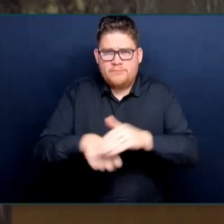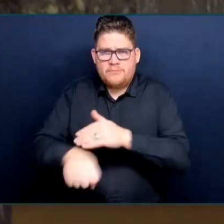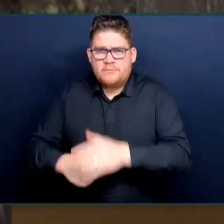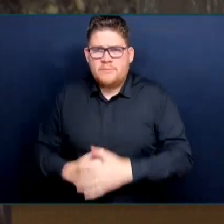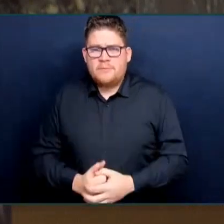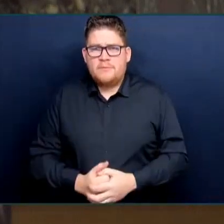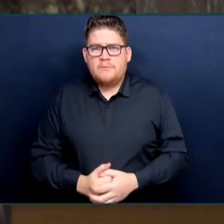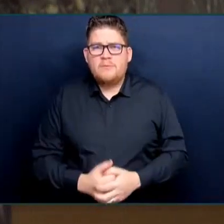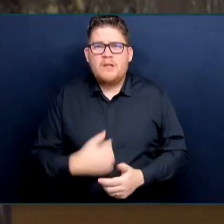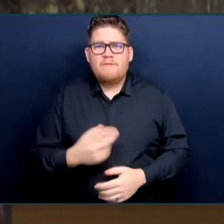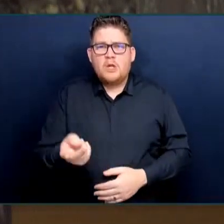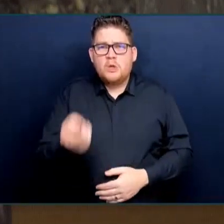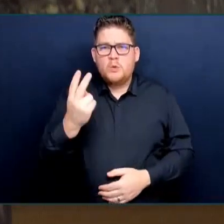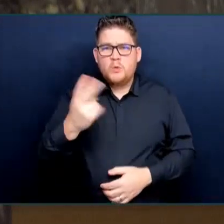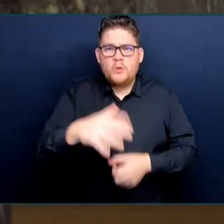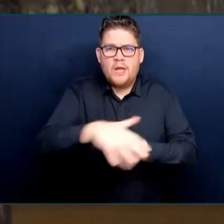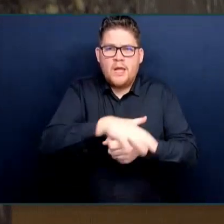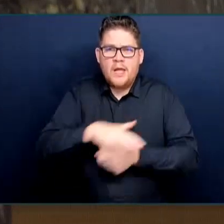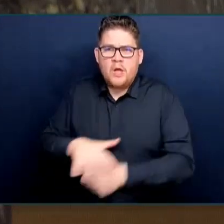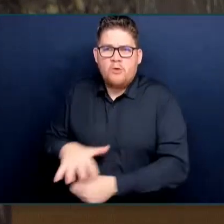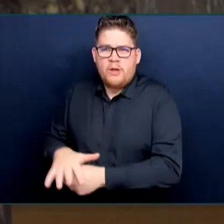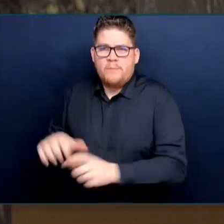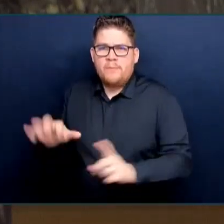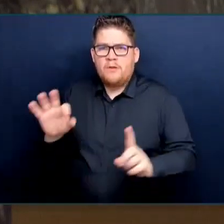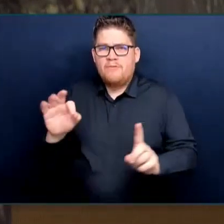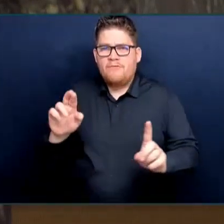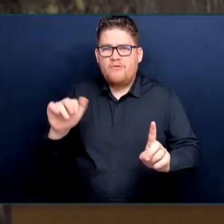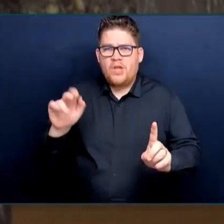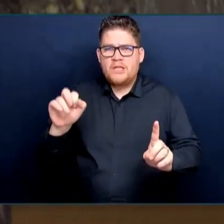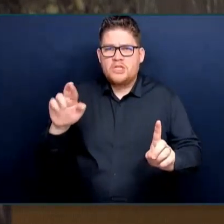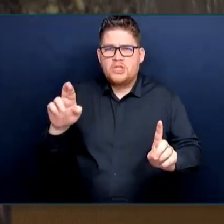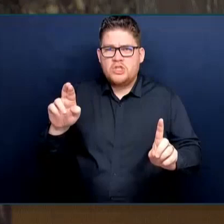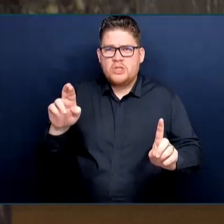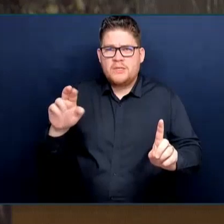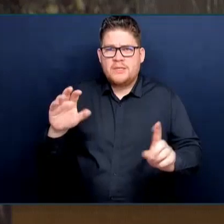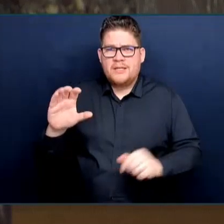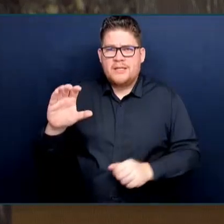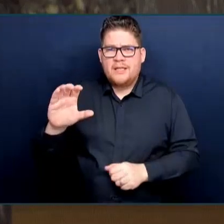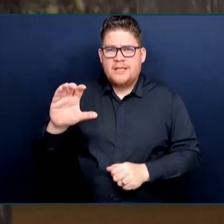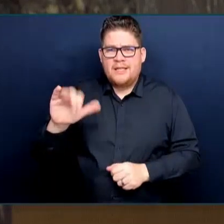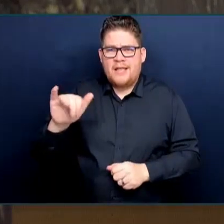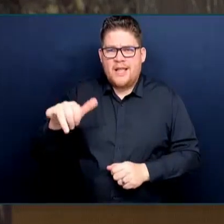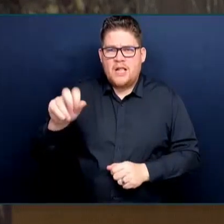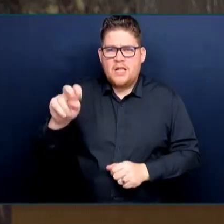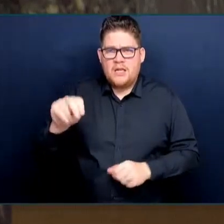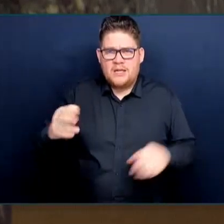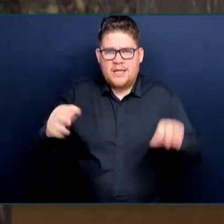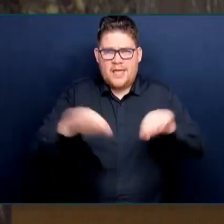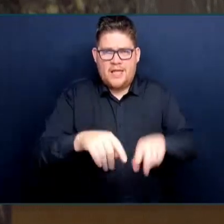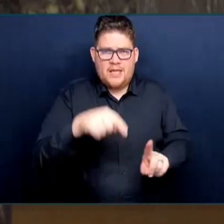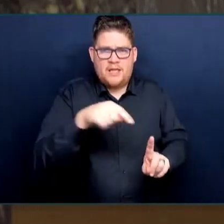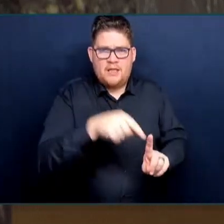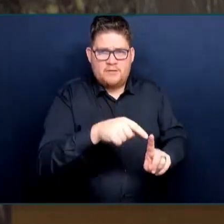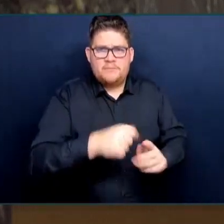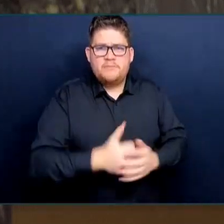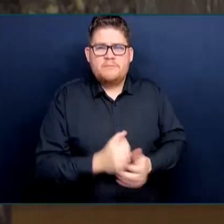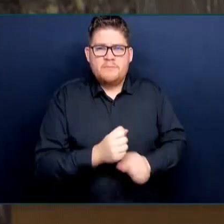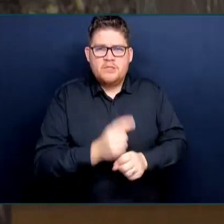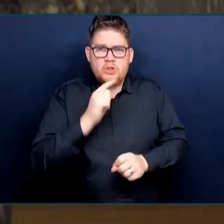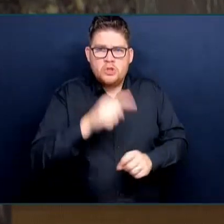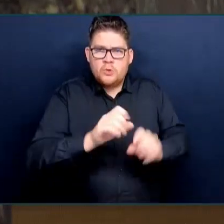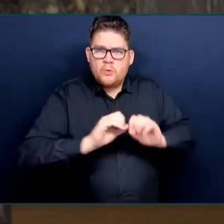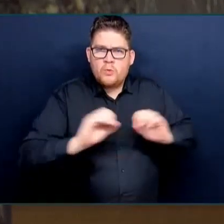watersheds, to help protect spotted owl habitat and ensure no logging takes place in these old-growth forests.